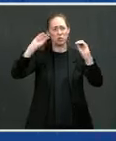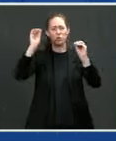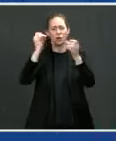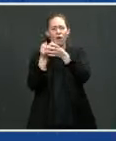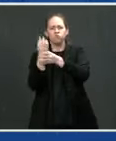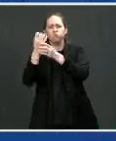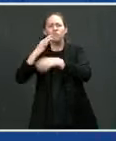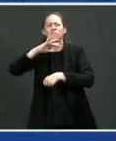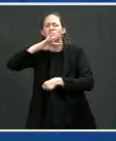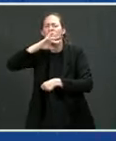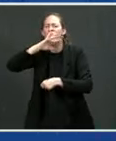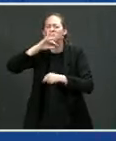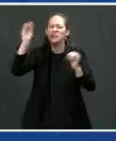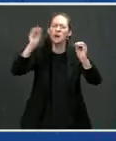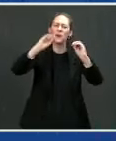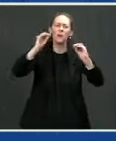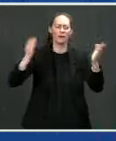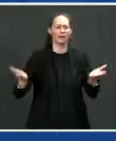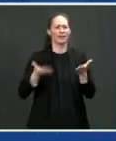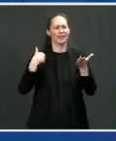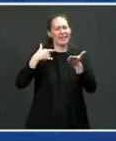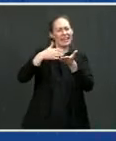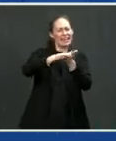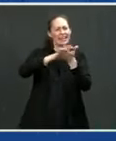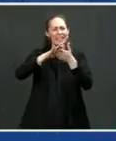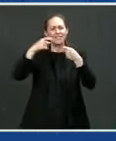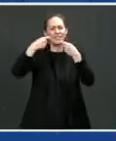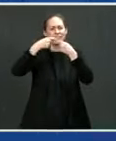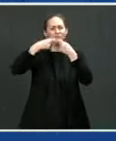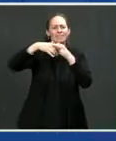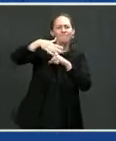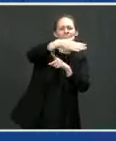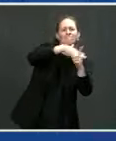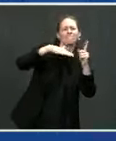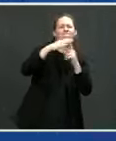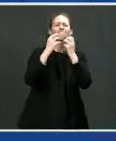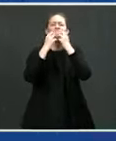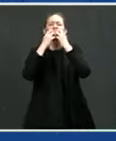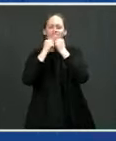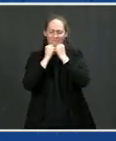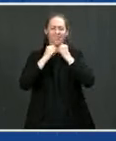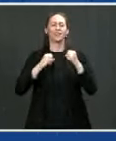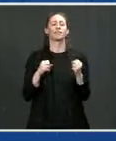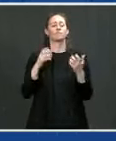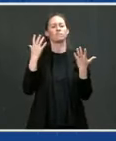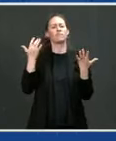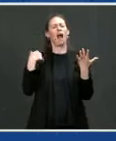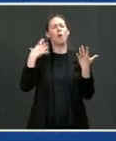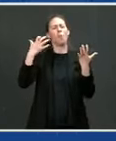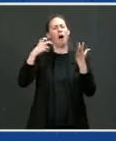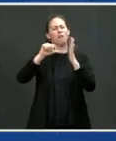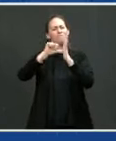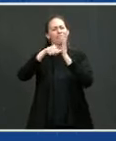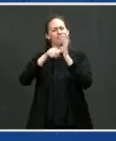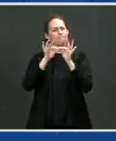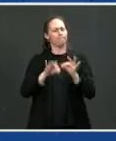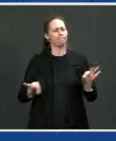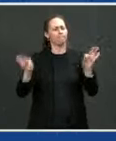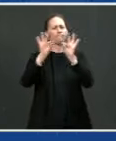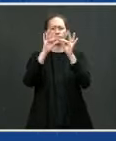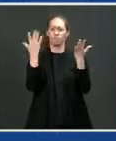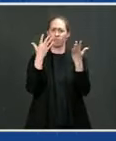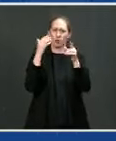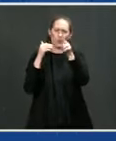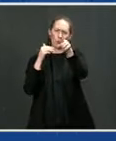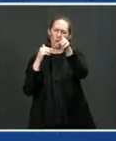buses. So thank you for joining us today. But really more importantly thanking thank you for your commitment to